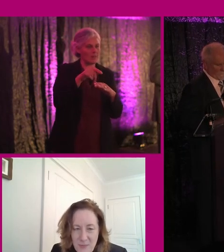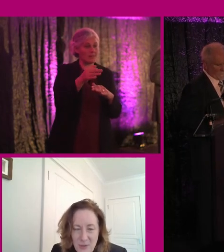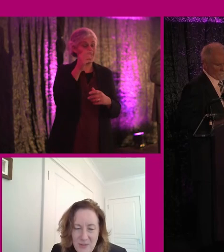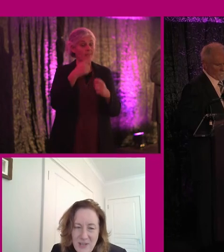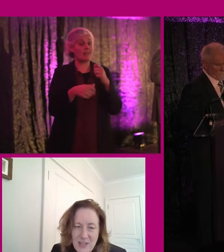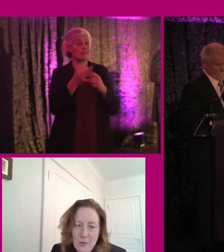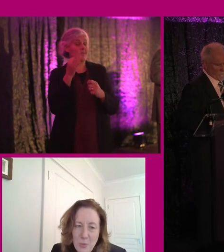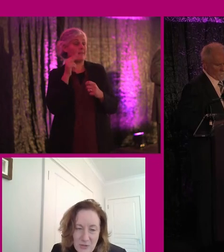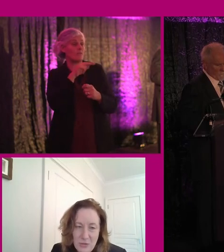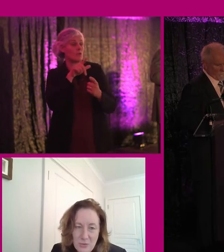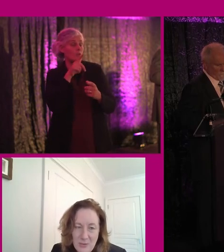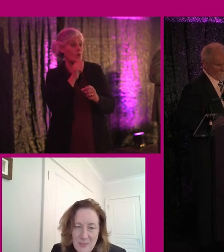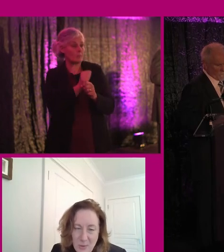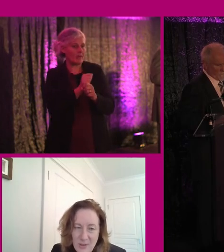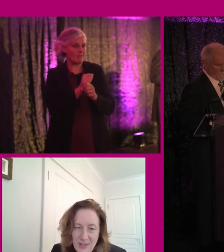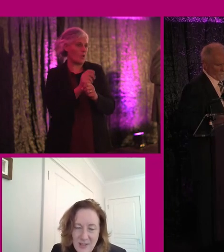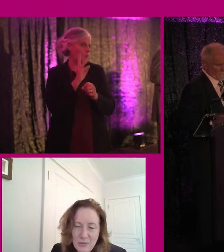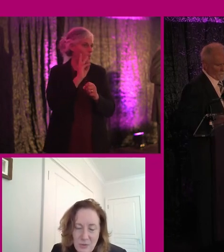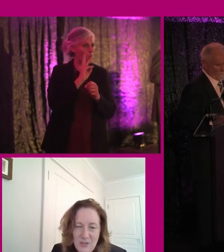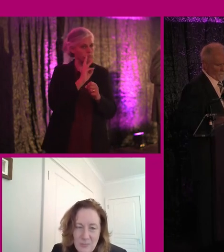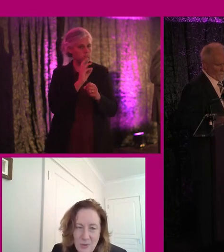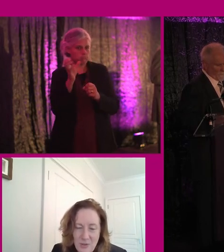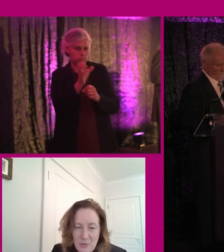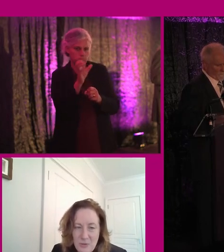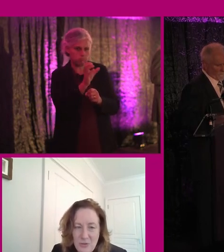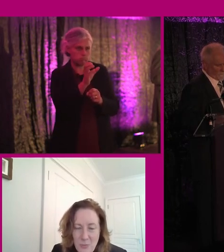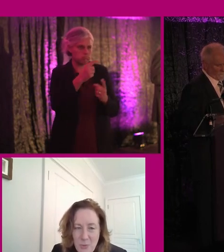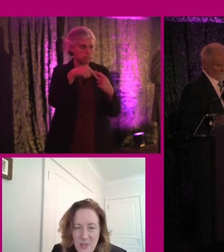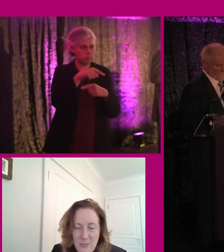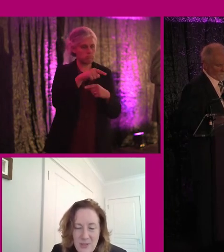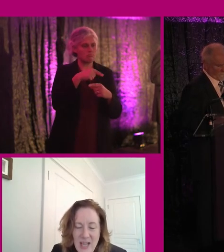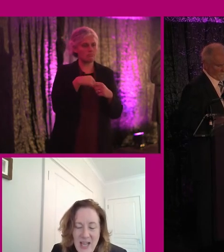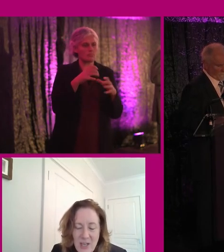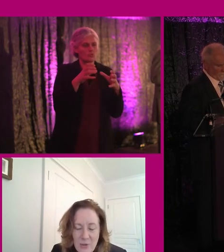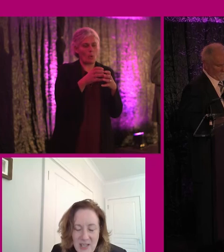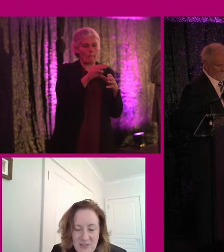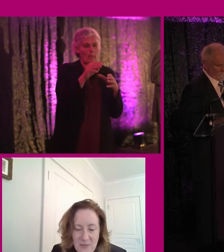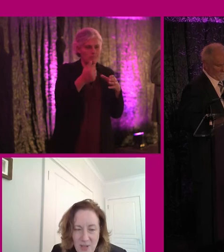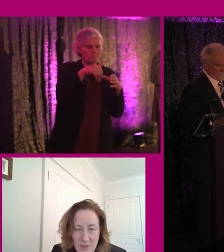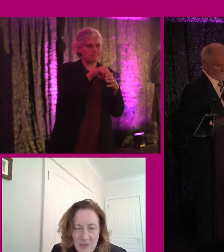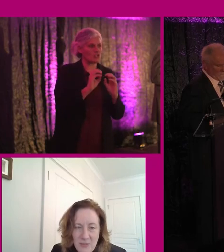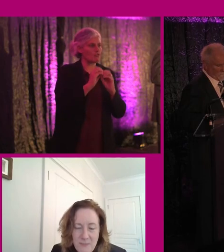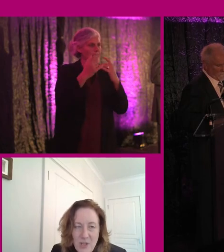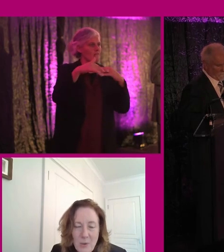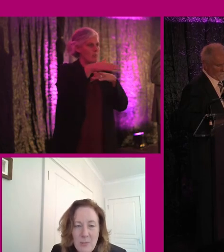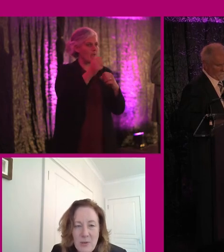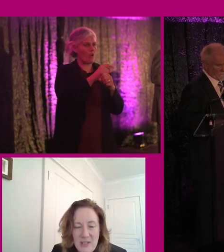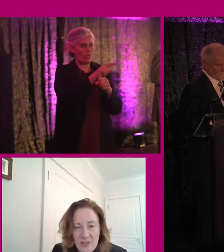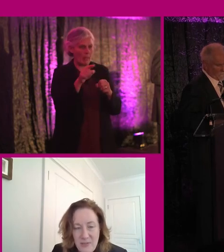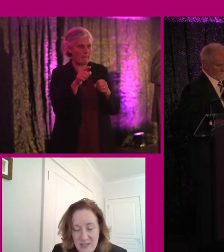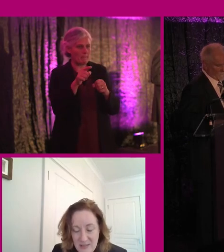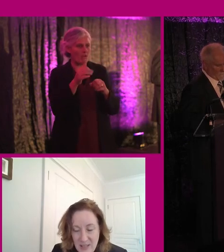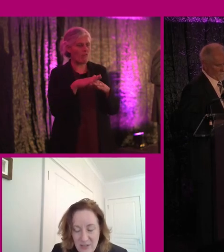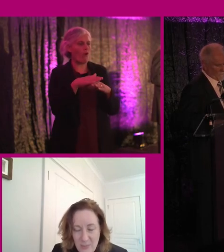look at the fact that if you want to employ and to increase employment opportunities for more people and create an environment where